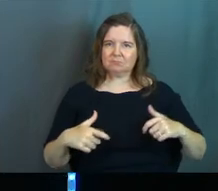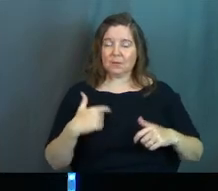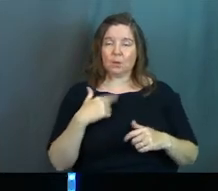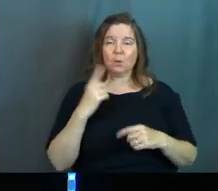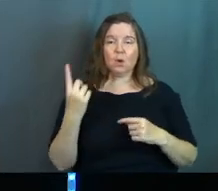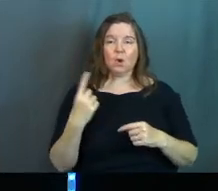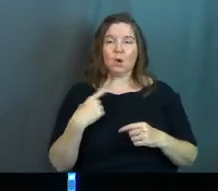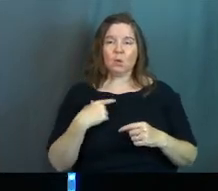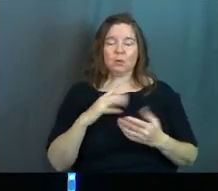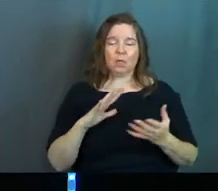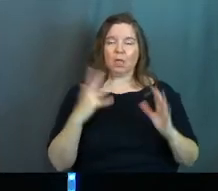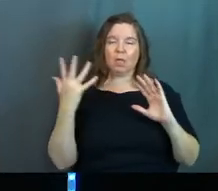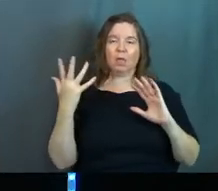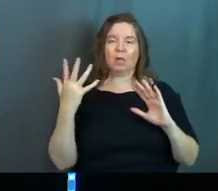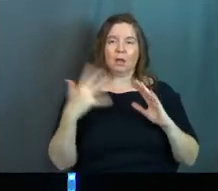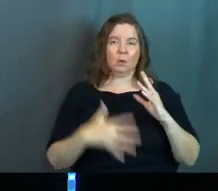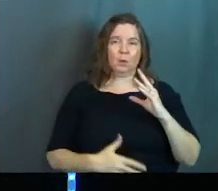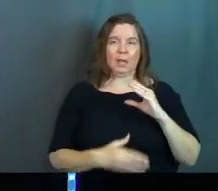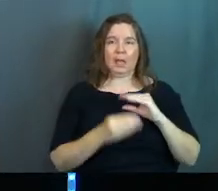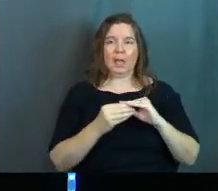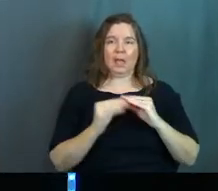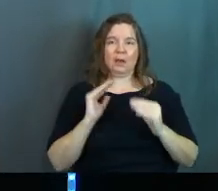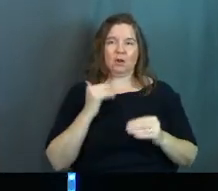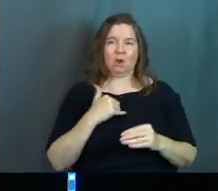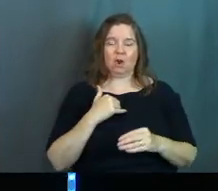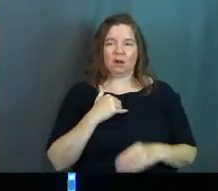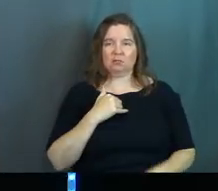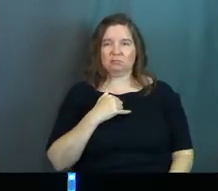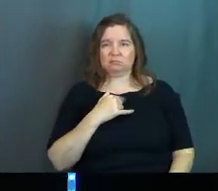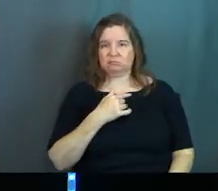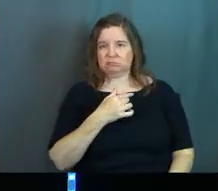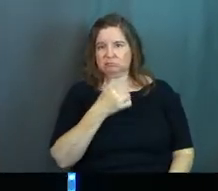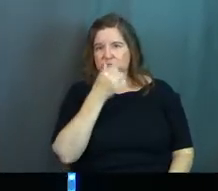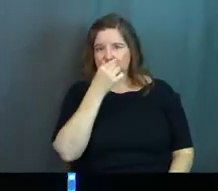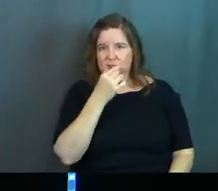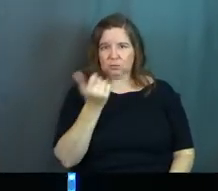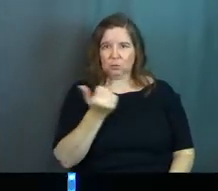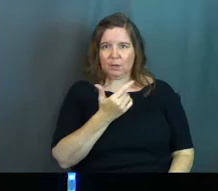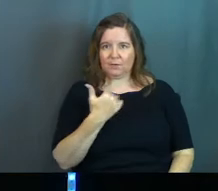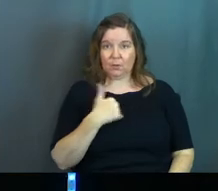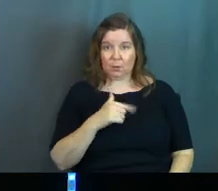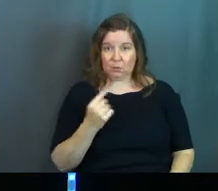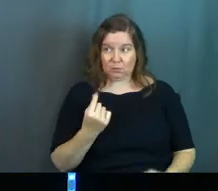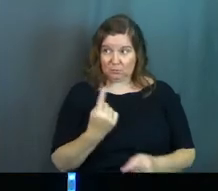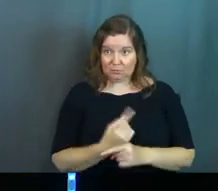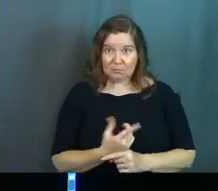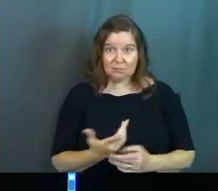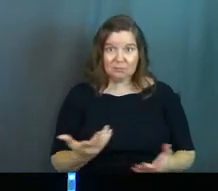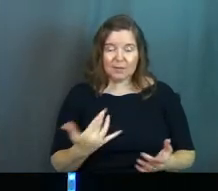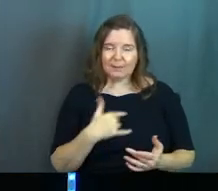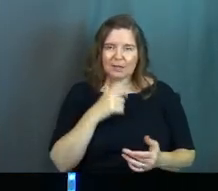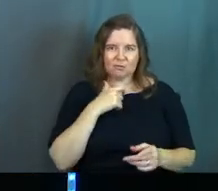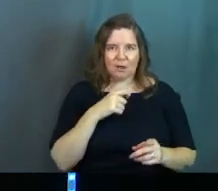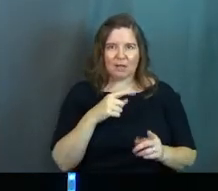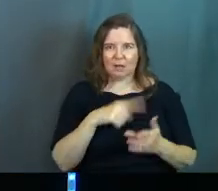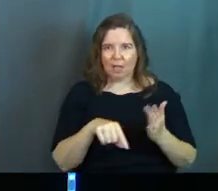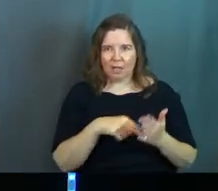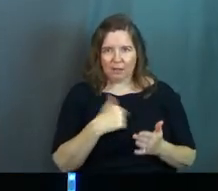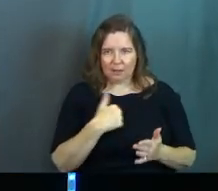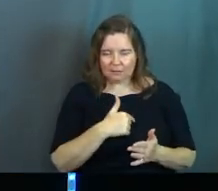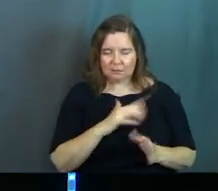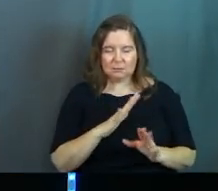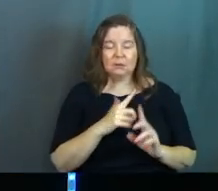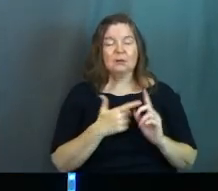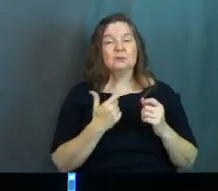And we always muck it up and we add our stink to everything that we do. Do we not? Not trying to bash us today.